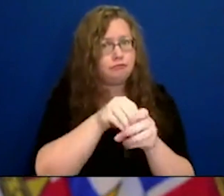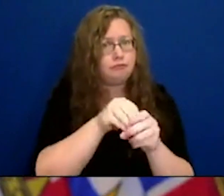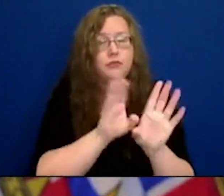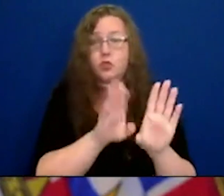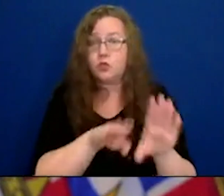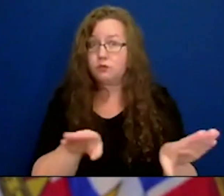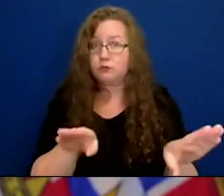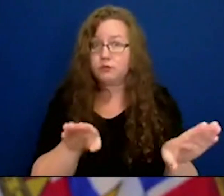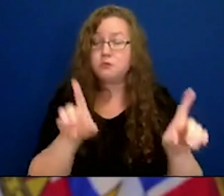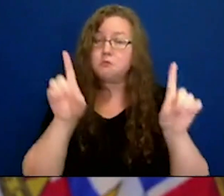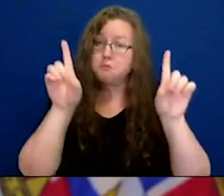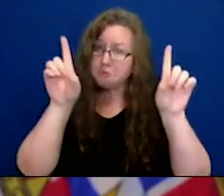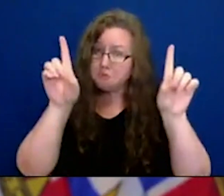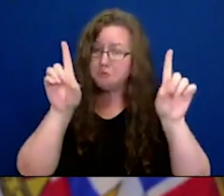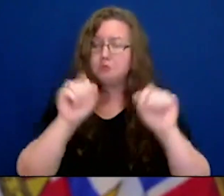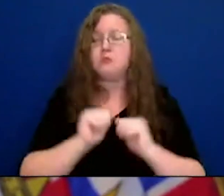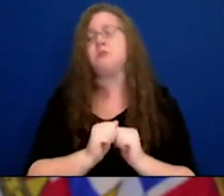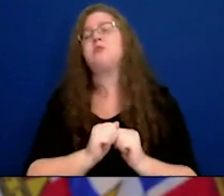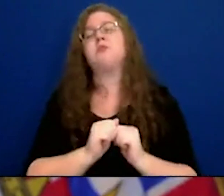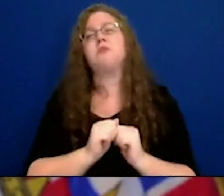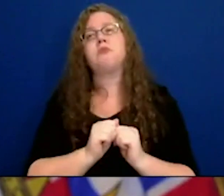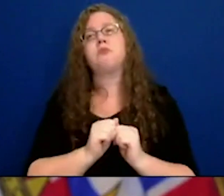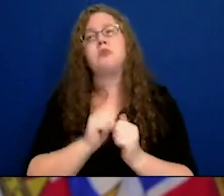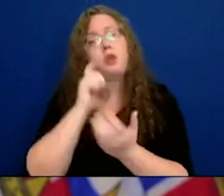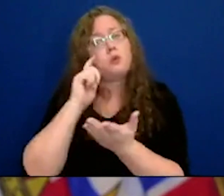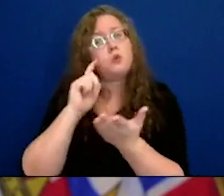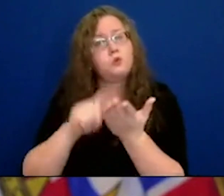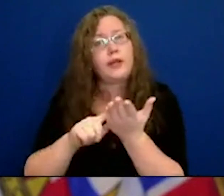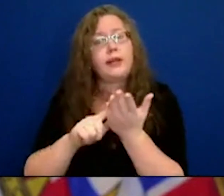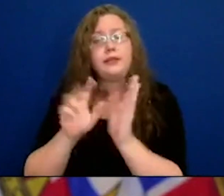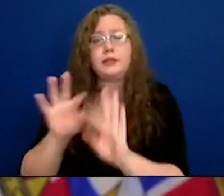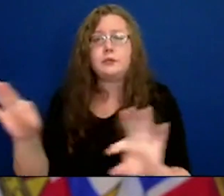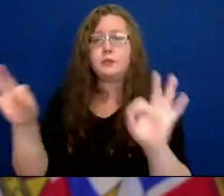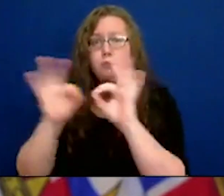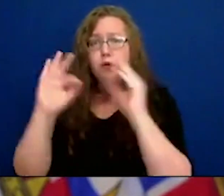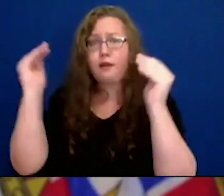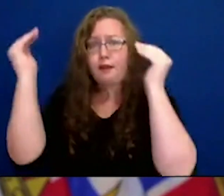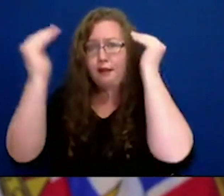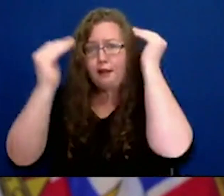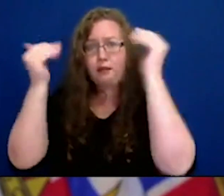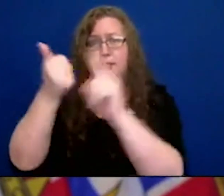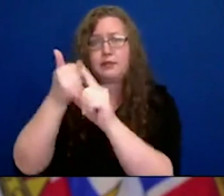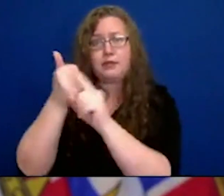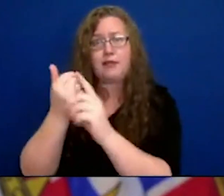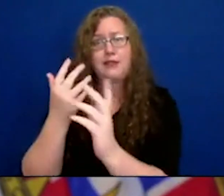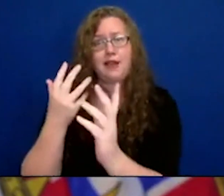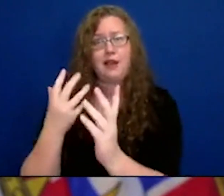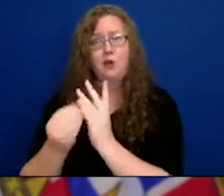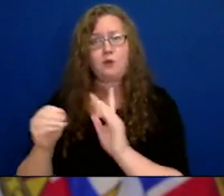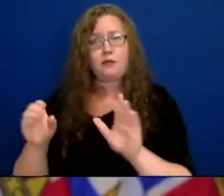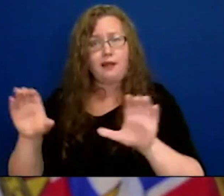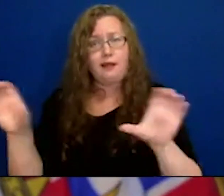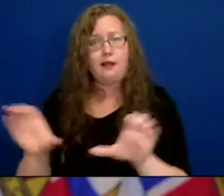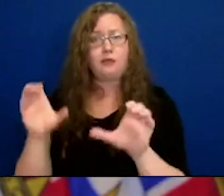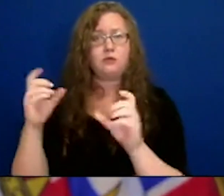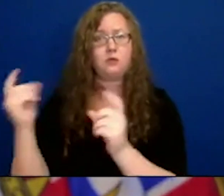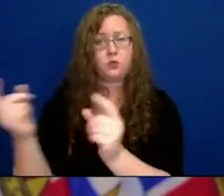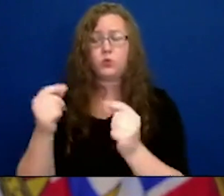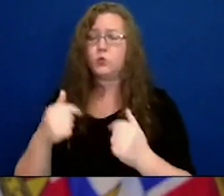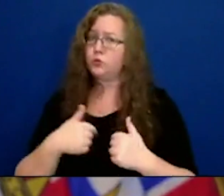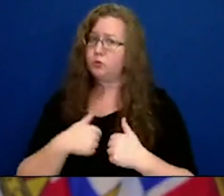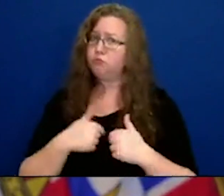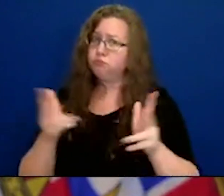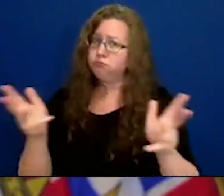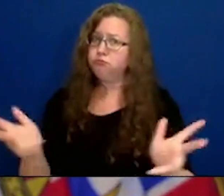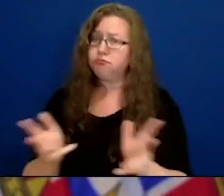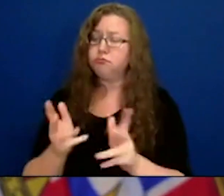say I recognize absolutely how important it is for adults as well. And I encourage everybody to go out with